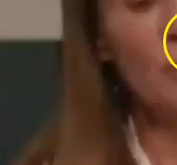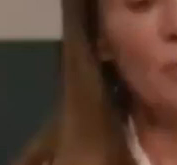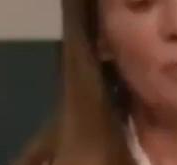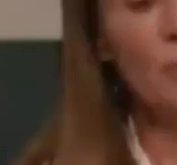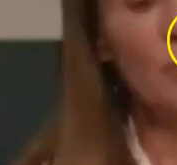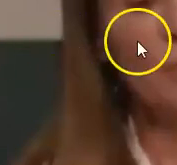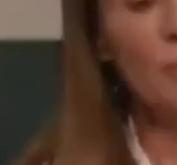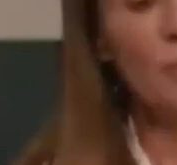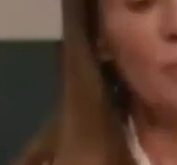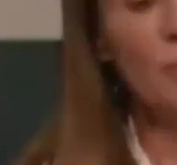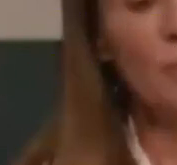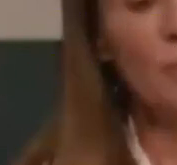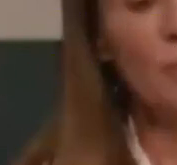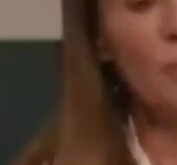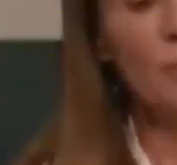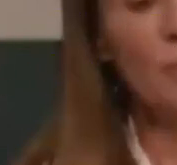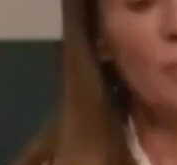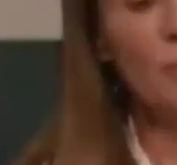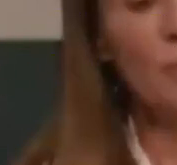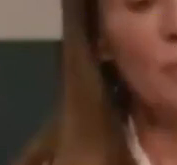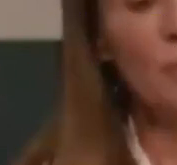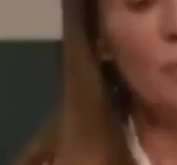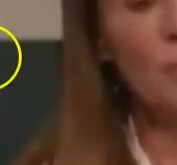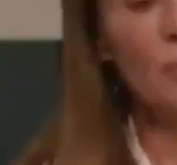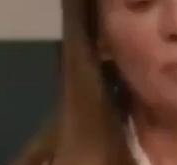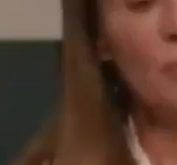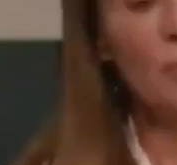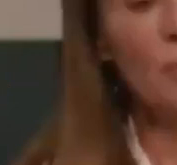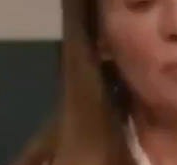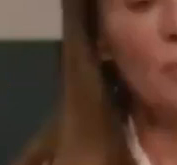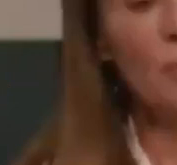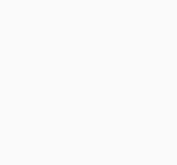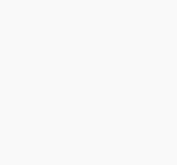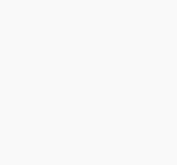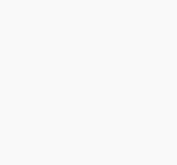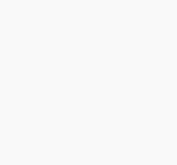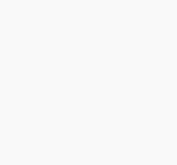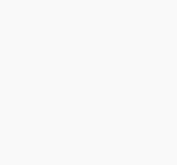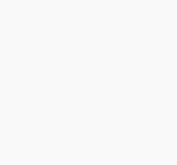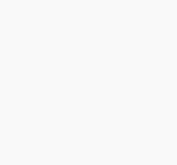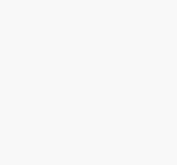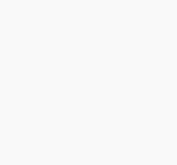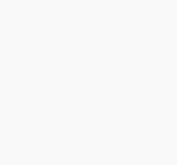all right these two lizards right here this is what uh what they were saying